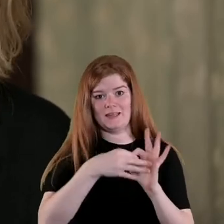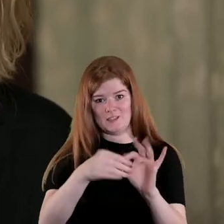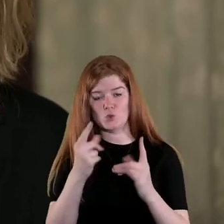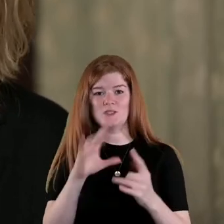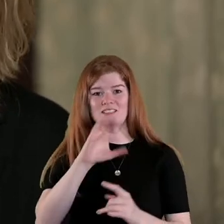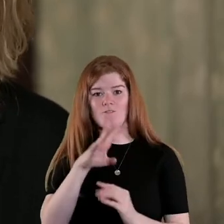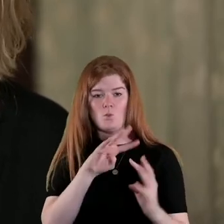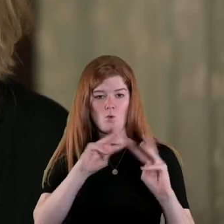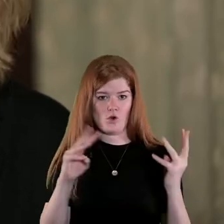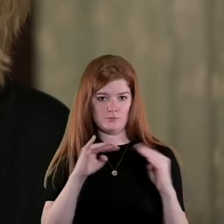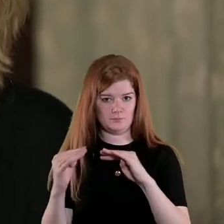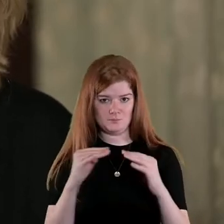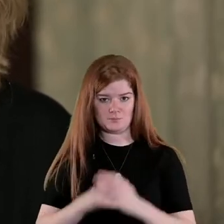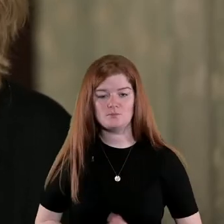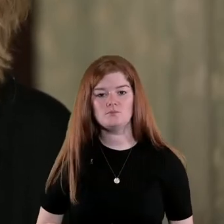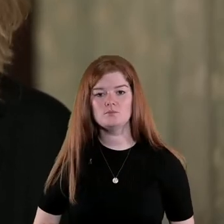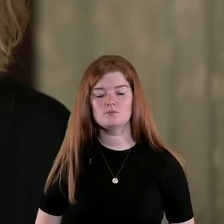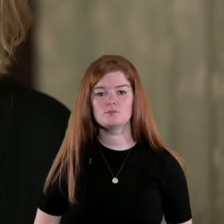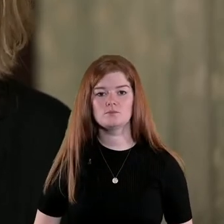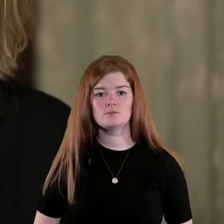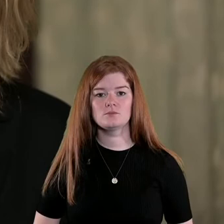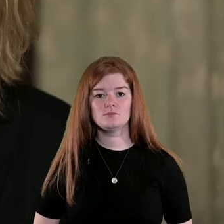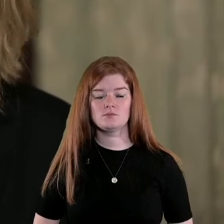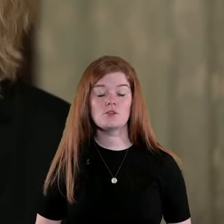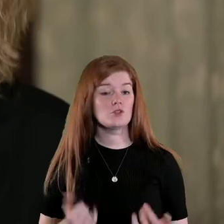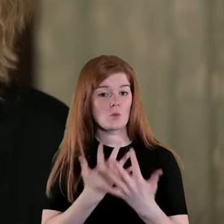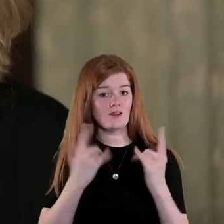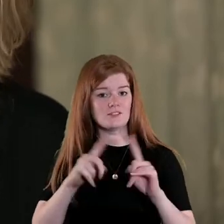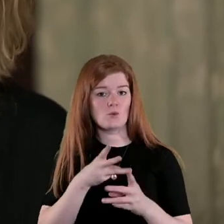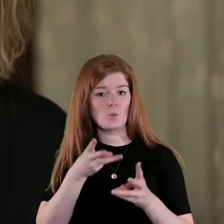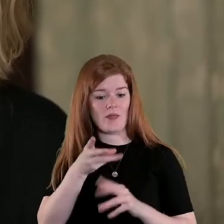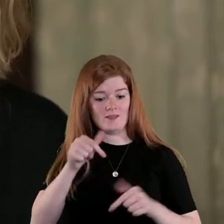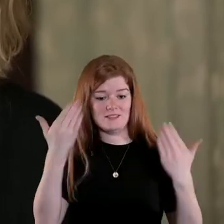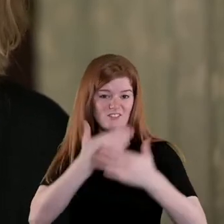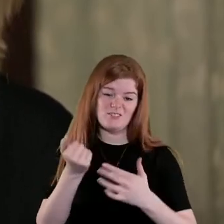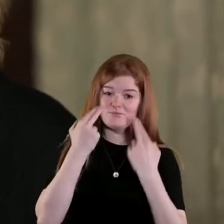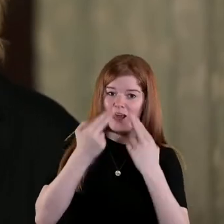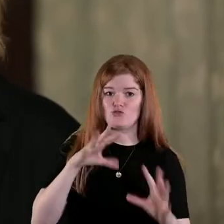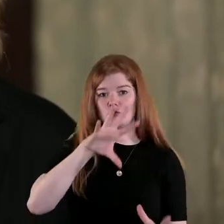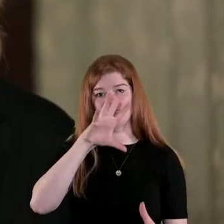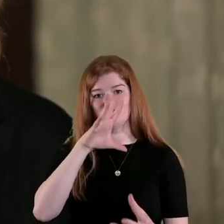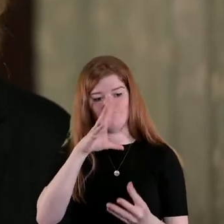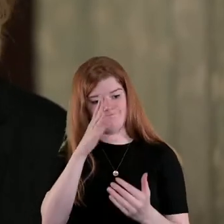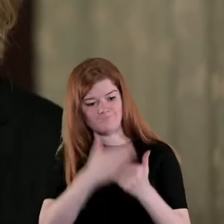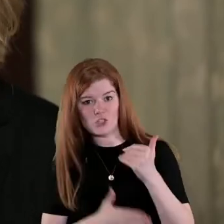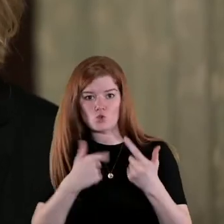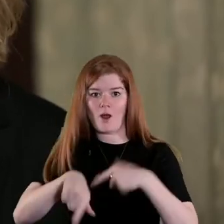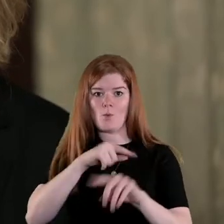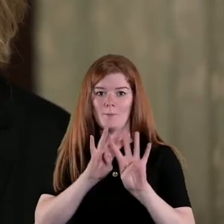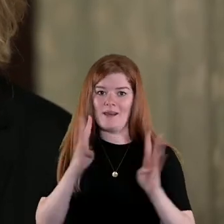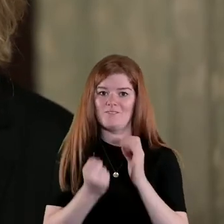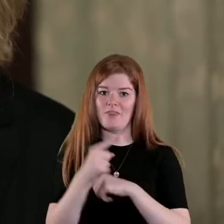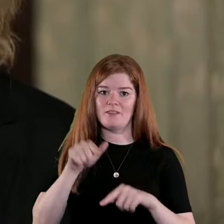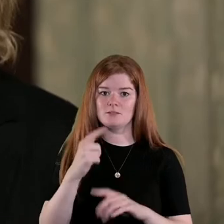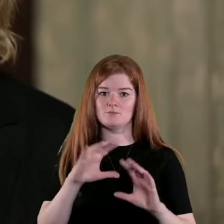civil war and so in many ways this evening is a natural conclusion to our panel events this autumn